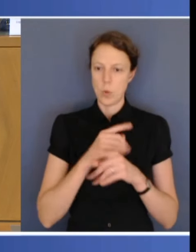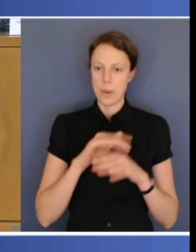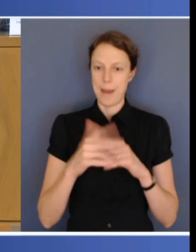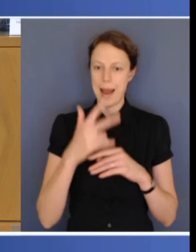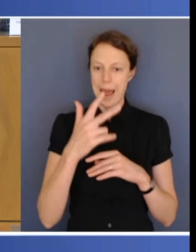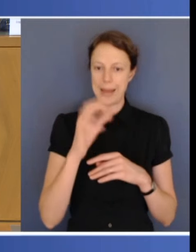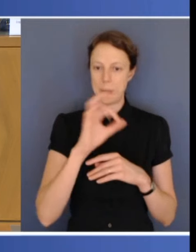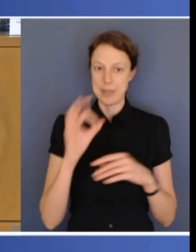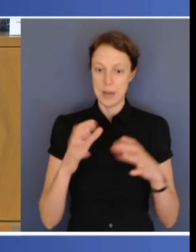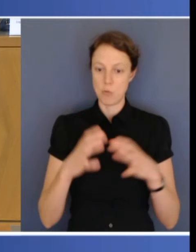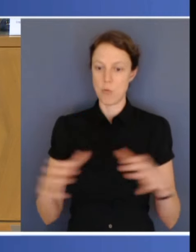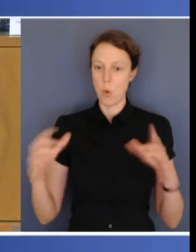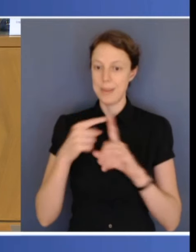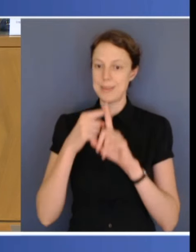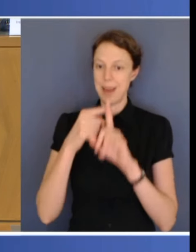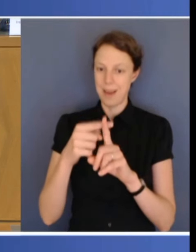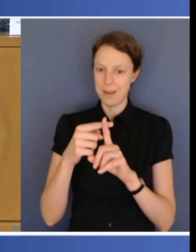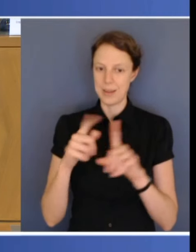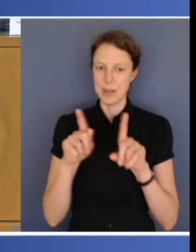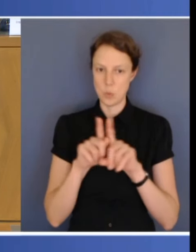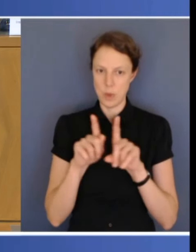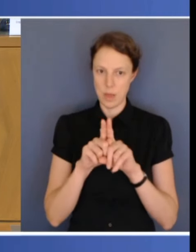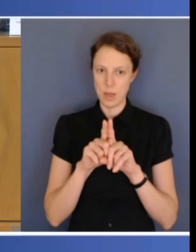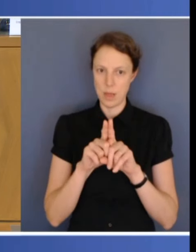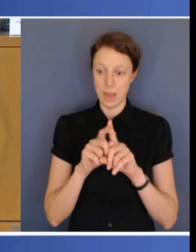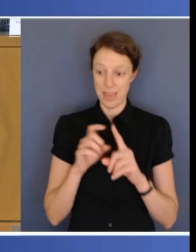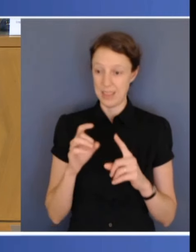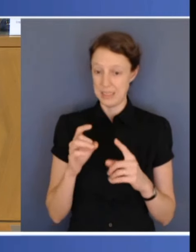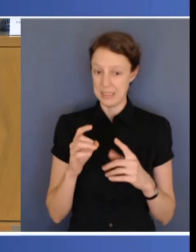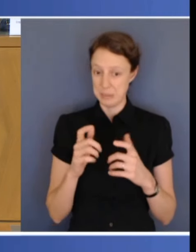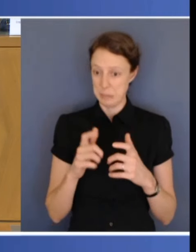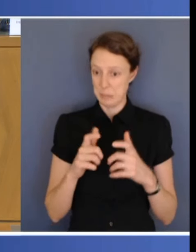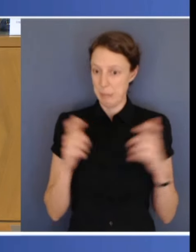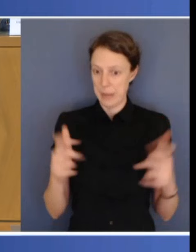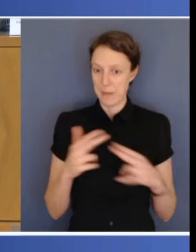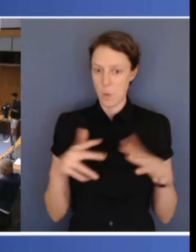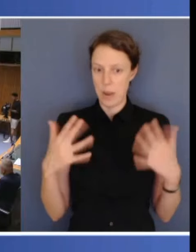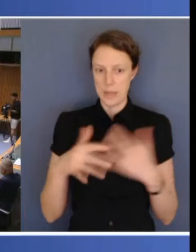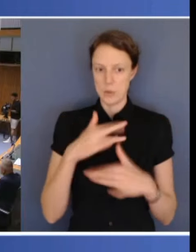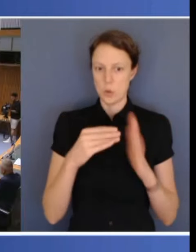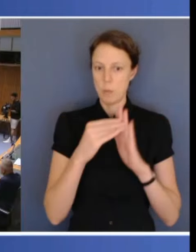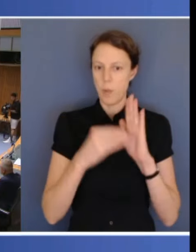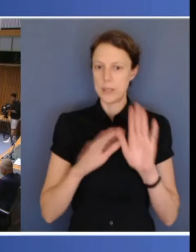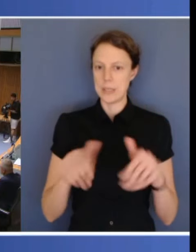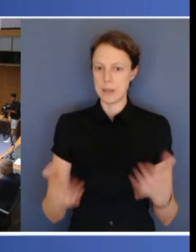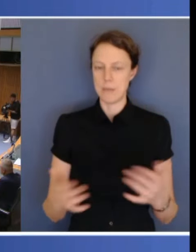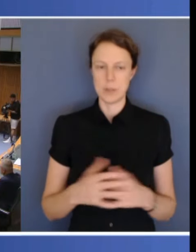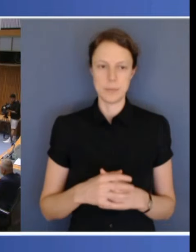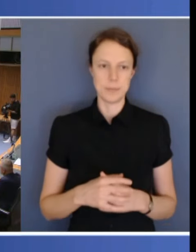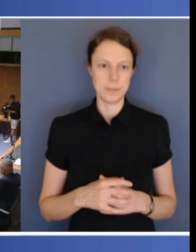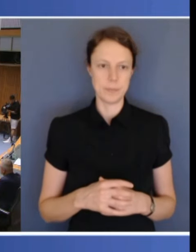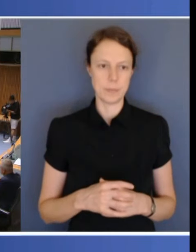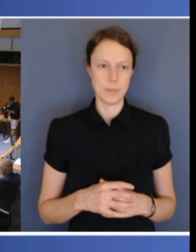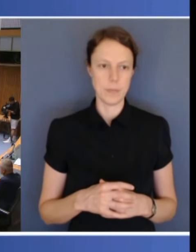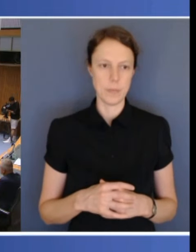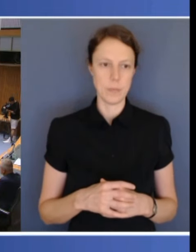substantial for any area of social policy delivery. Sarah? I just wanted to ask, was eligibility